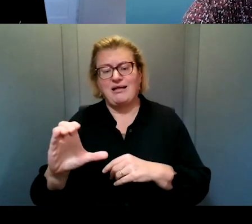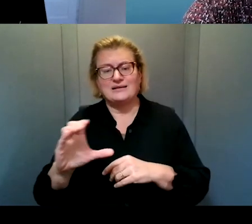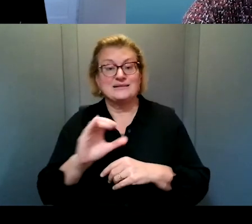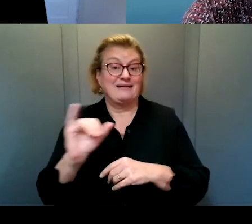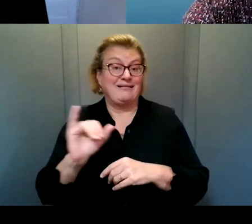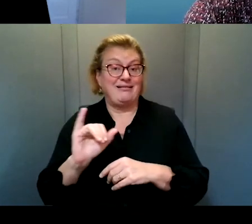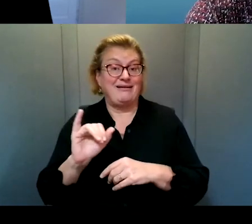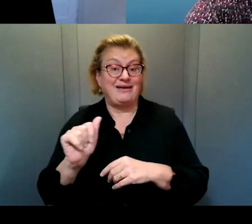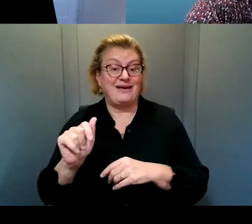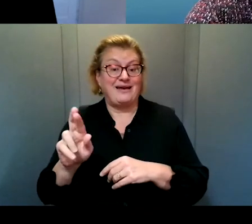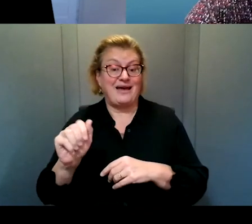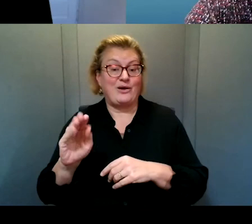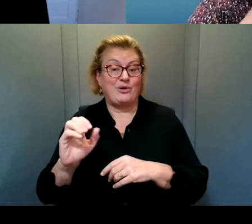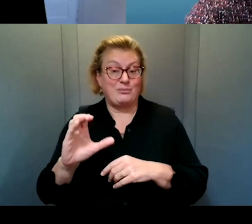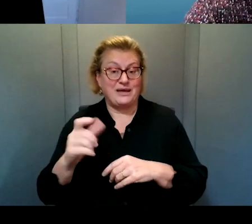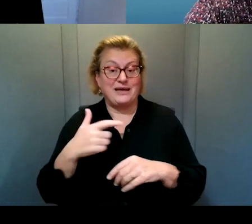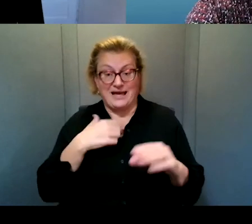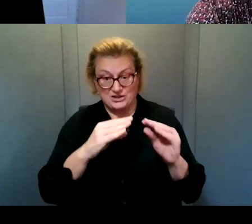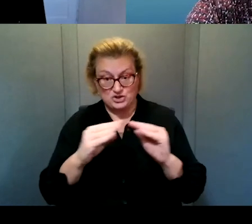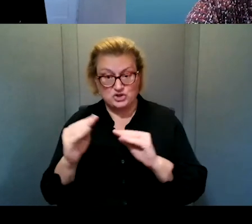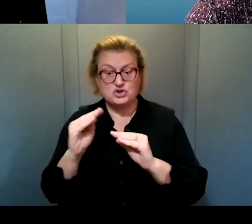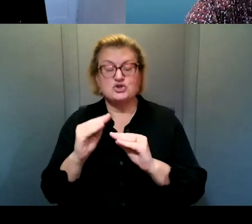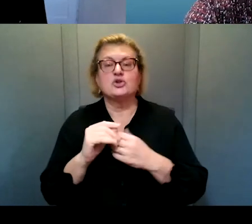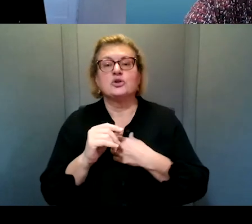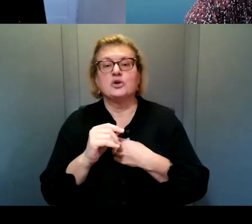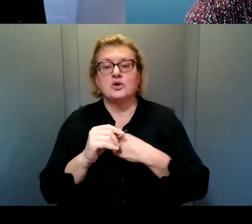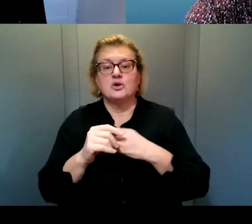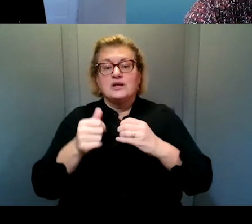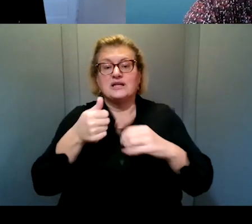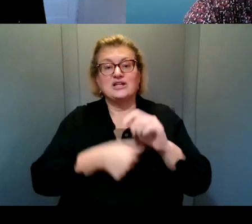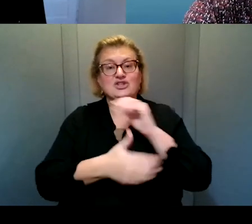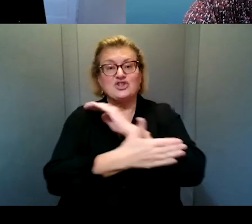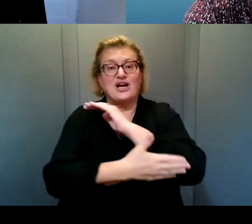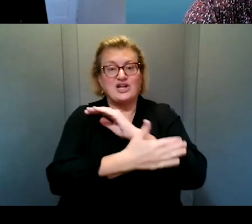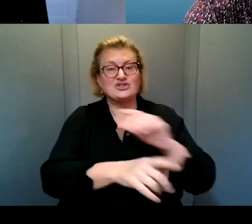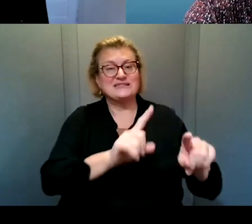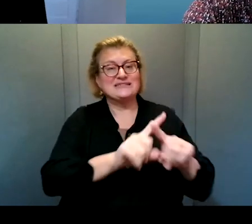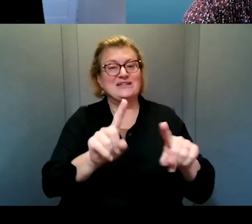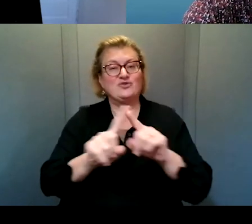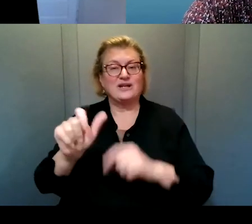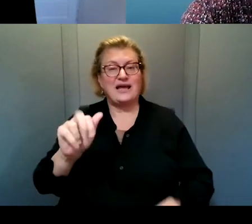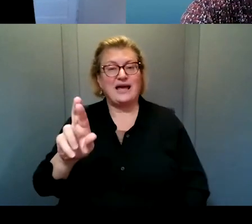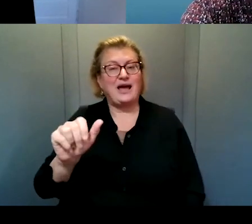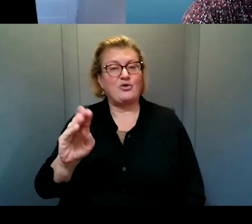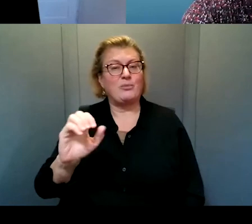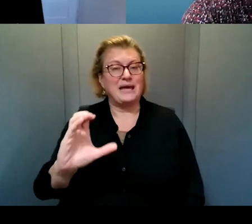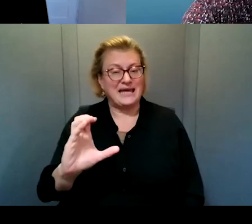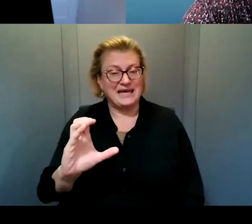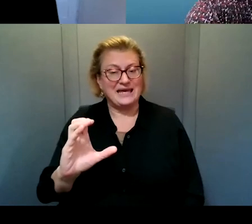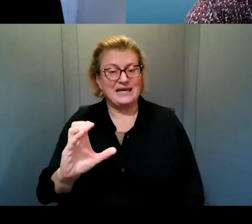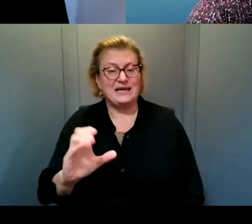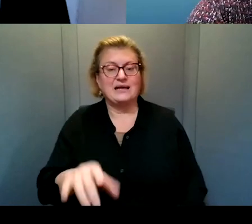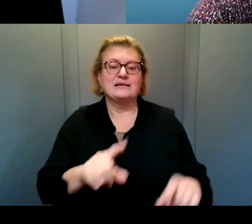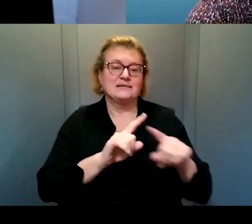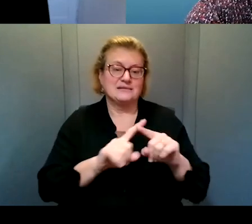which, um, is a language that I teach where each country speaks a really different sort of Arabic. And all these are different to